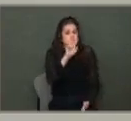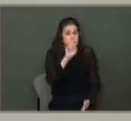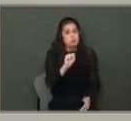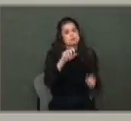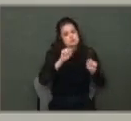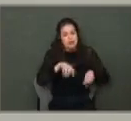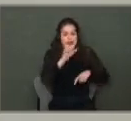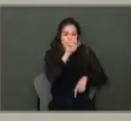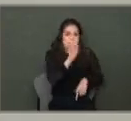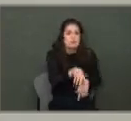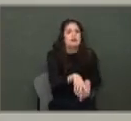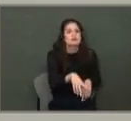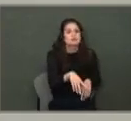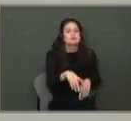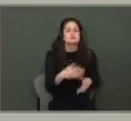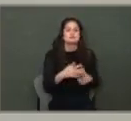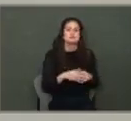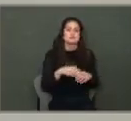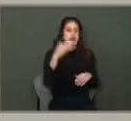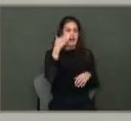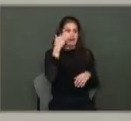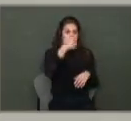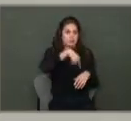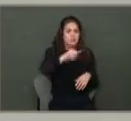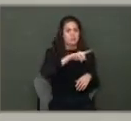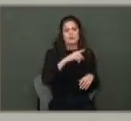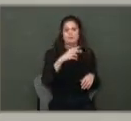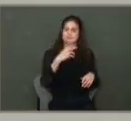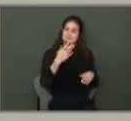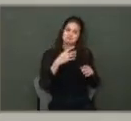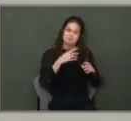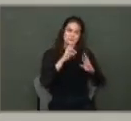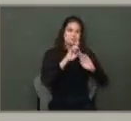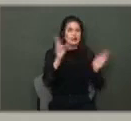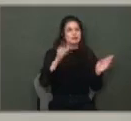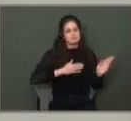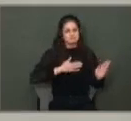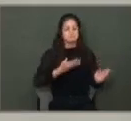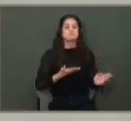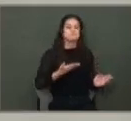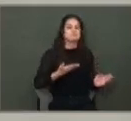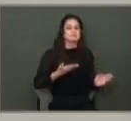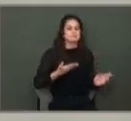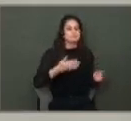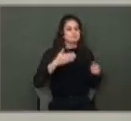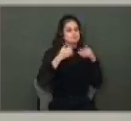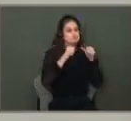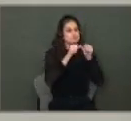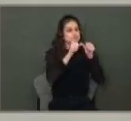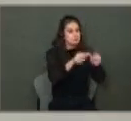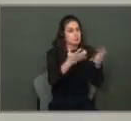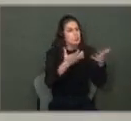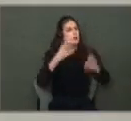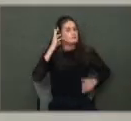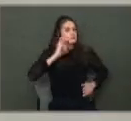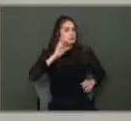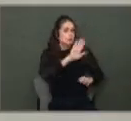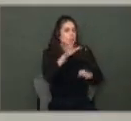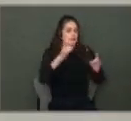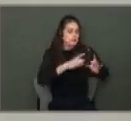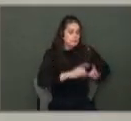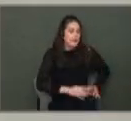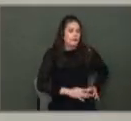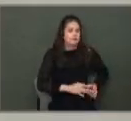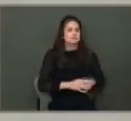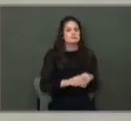open the floor for your suggestions. I know you guys are very vocal. I appreciate that. Don't let up tonight. We want to hear from you. And please